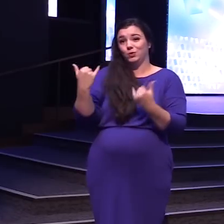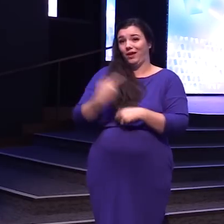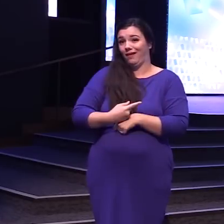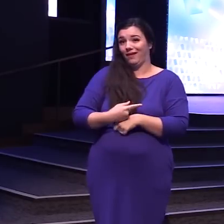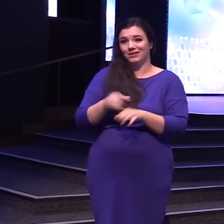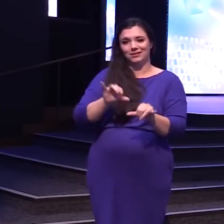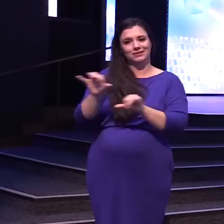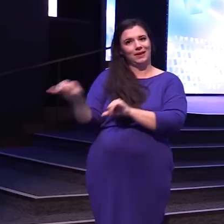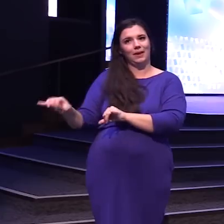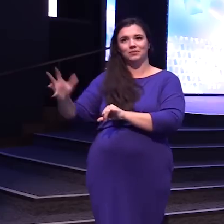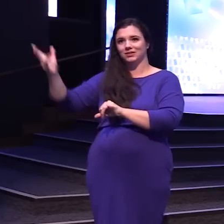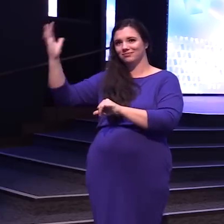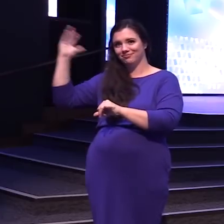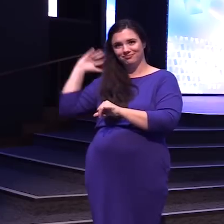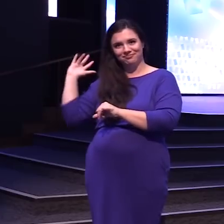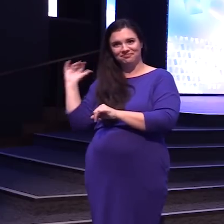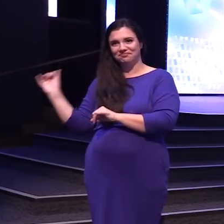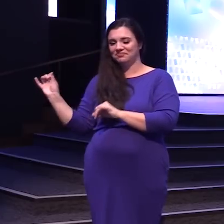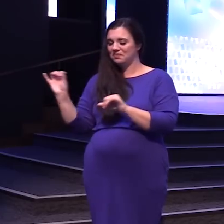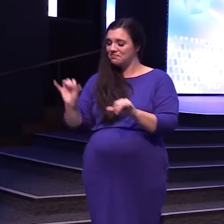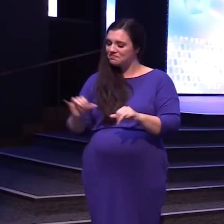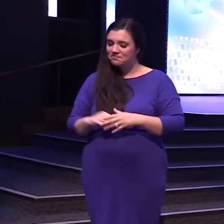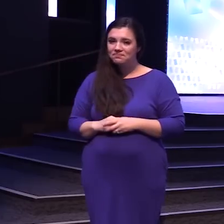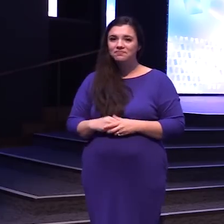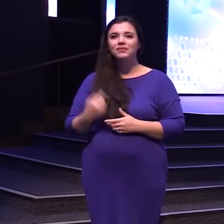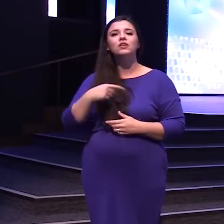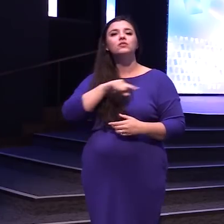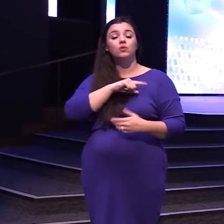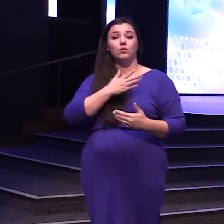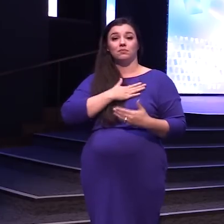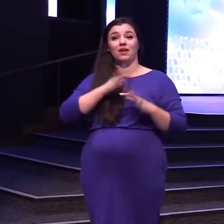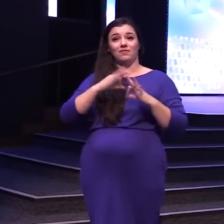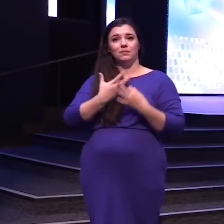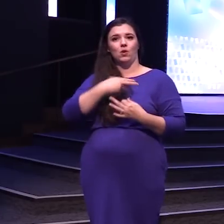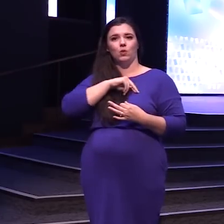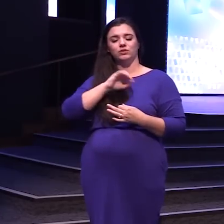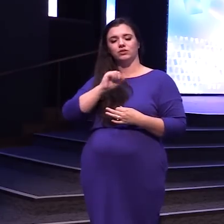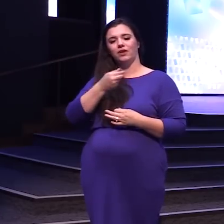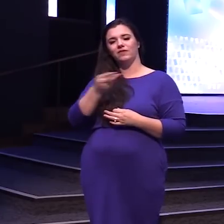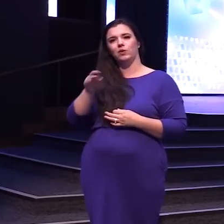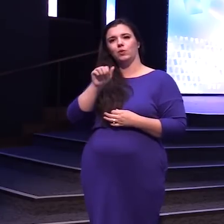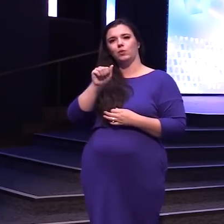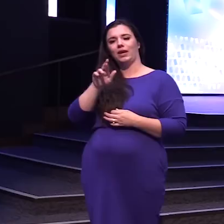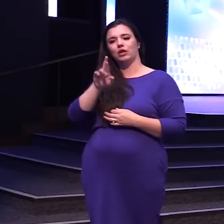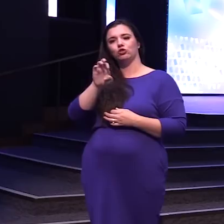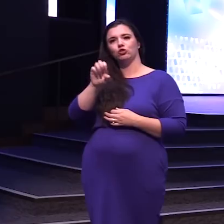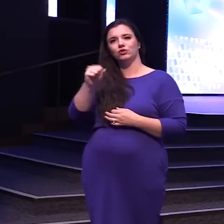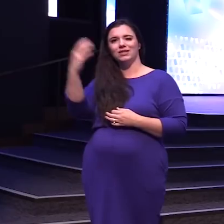So we live on A couple of acres Outside of city limits